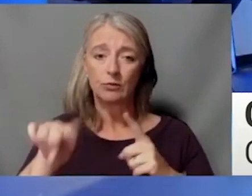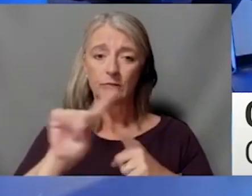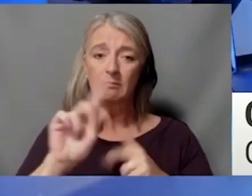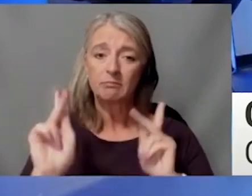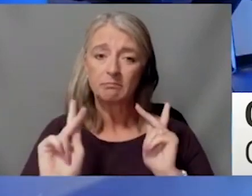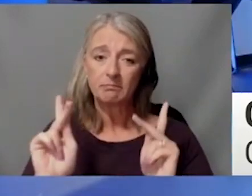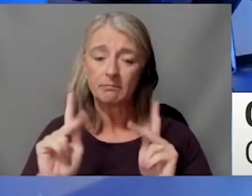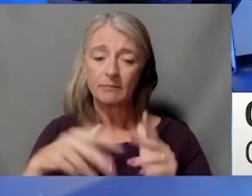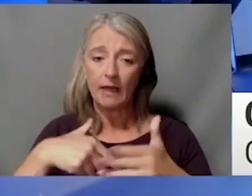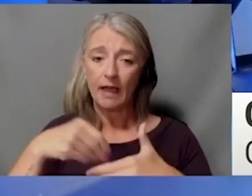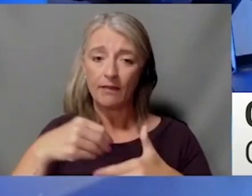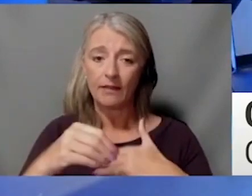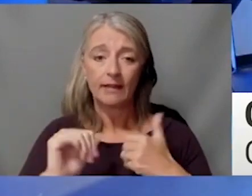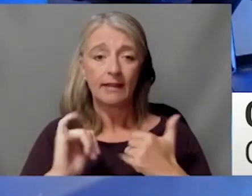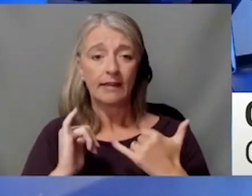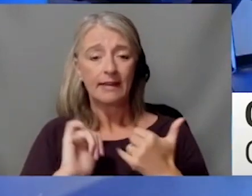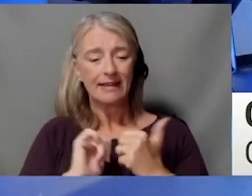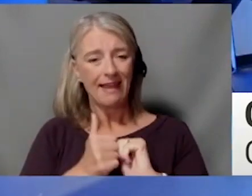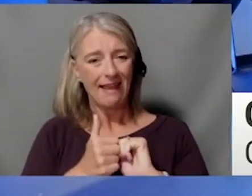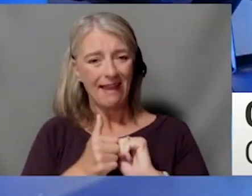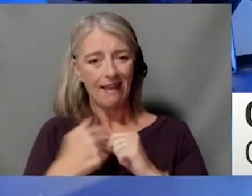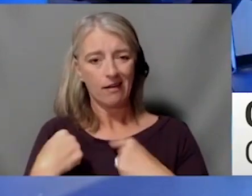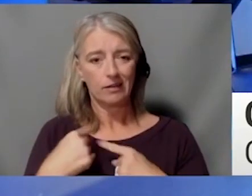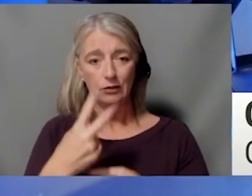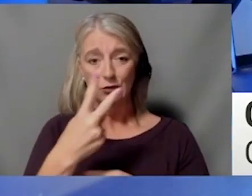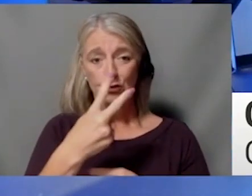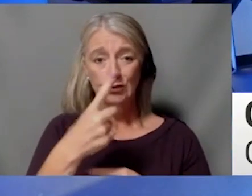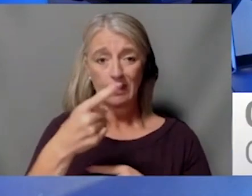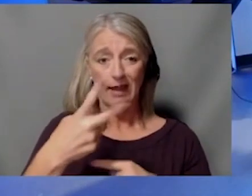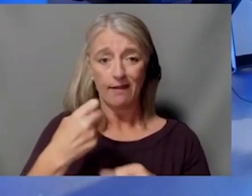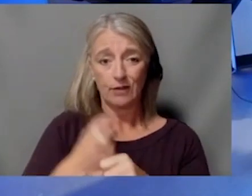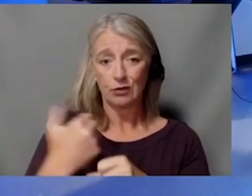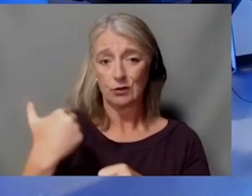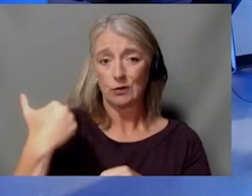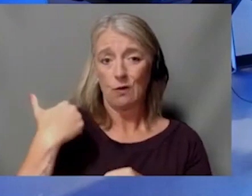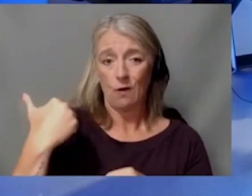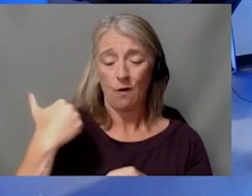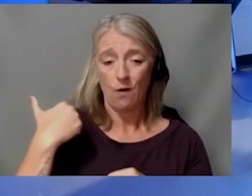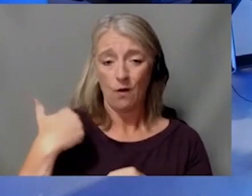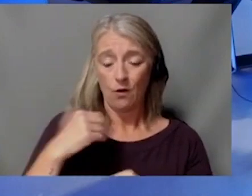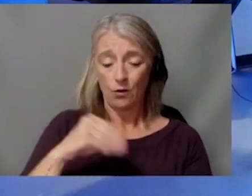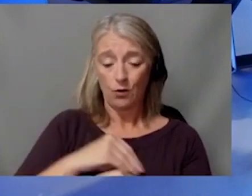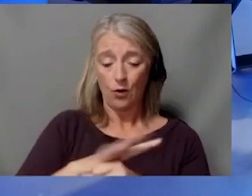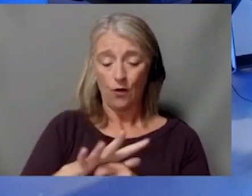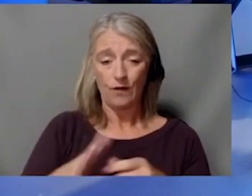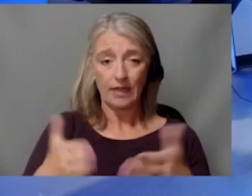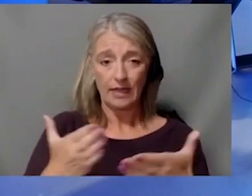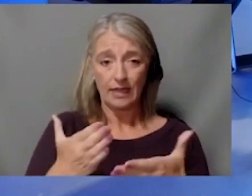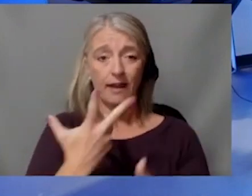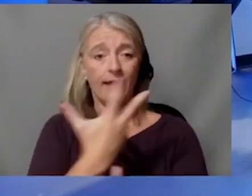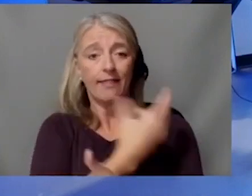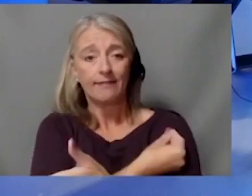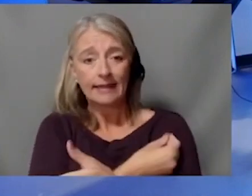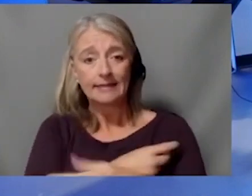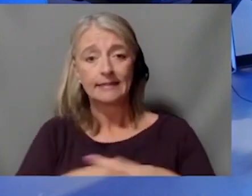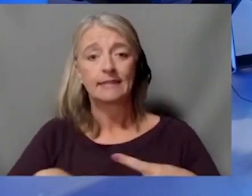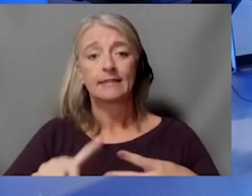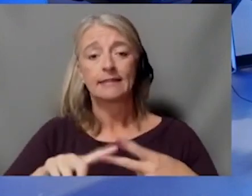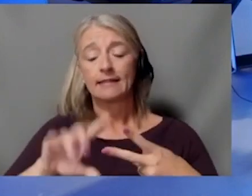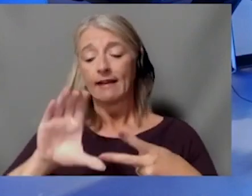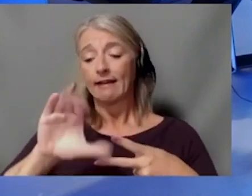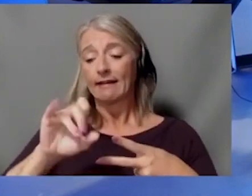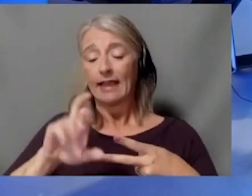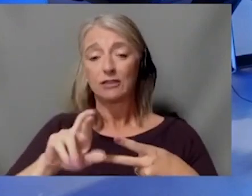has the conversation changed from two and a half years ago when COVID was here, we had no vaccination. Now with cancer patients today,